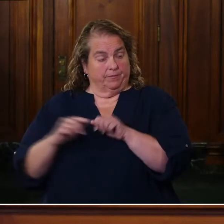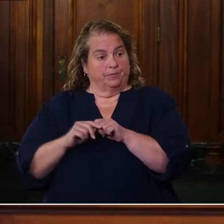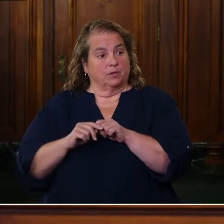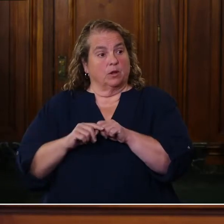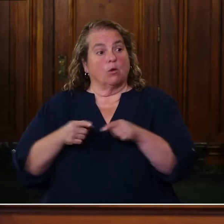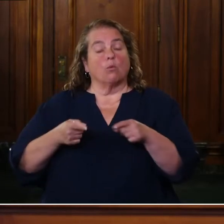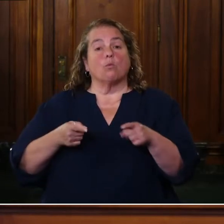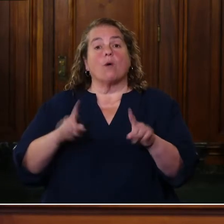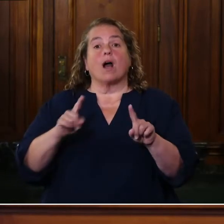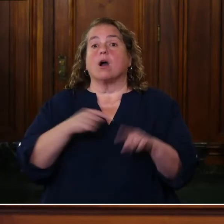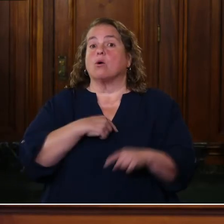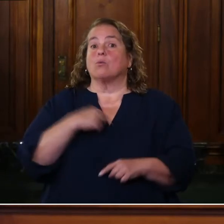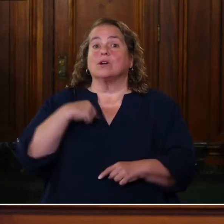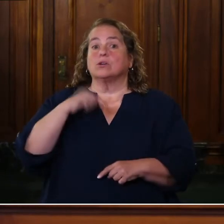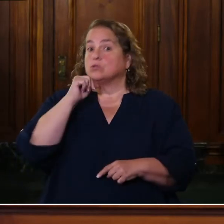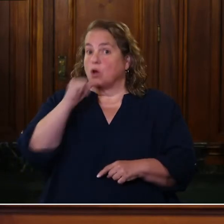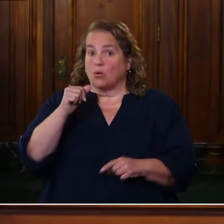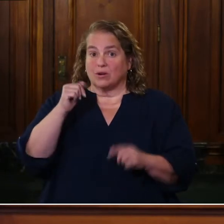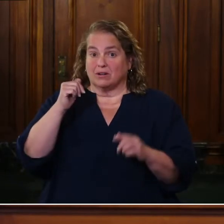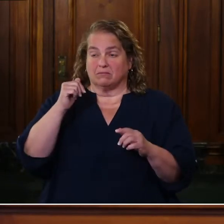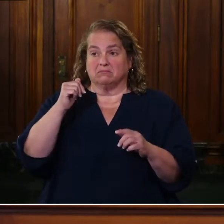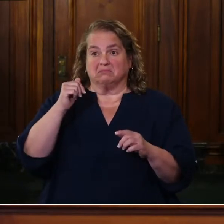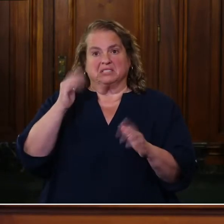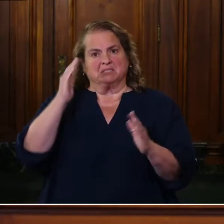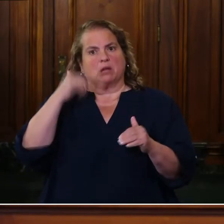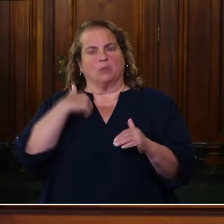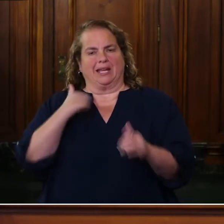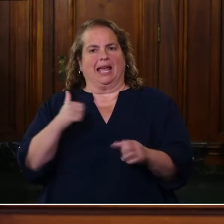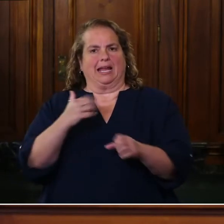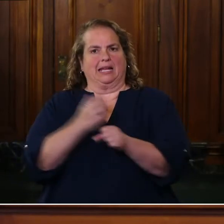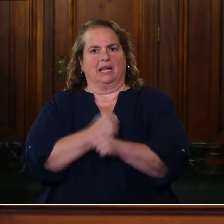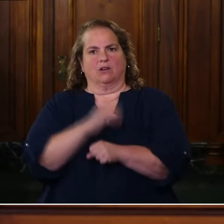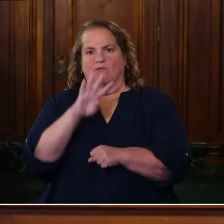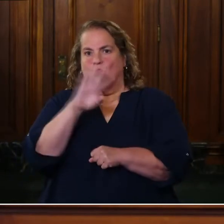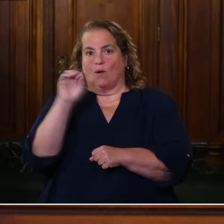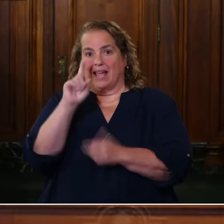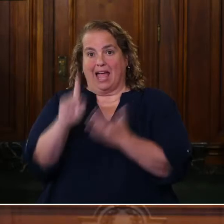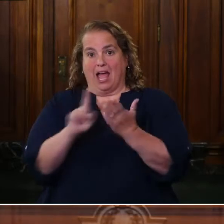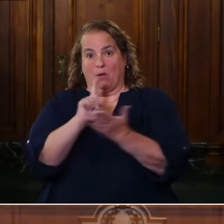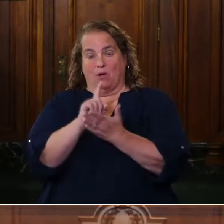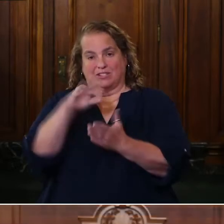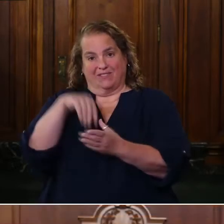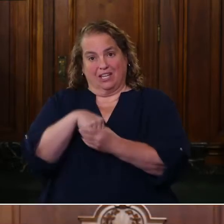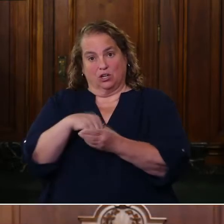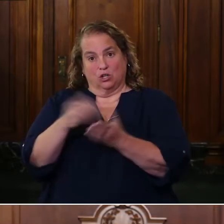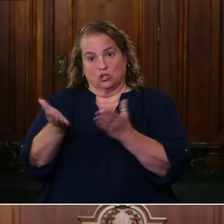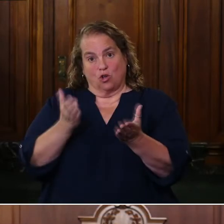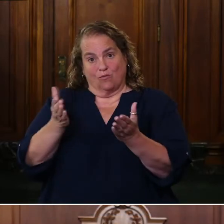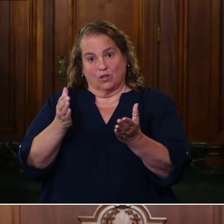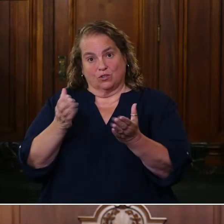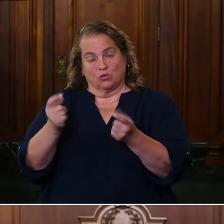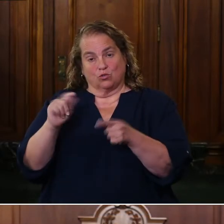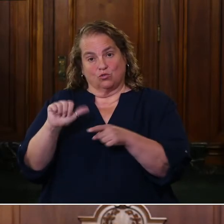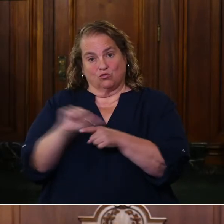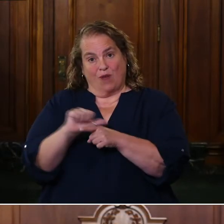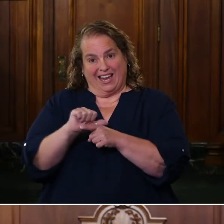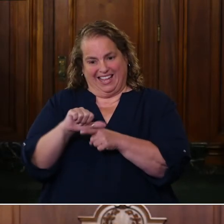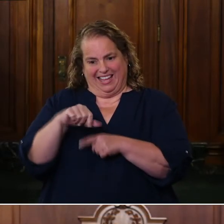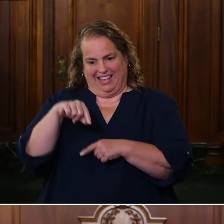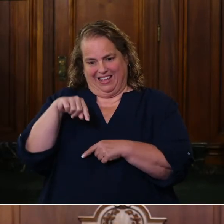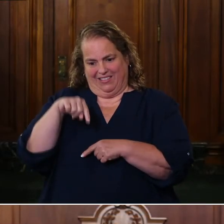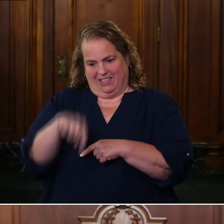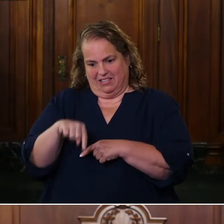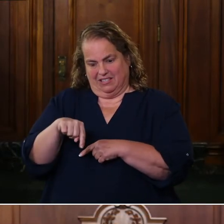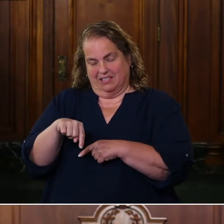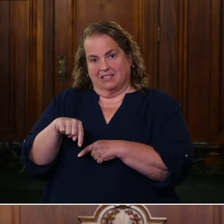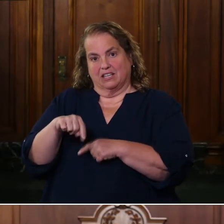While we don't expect that we'll be able to get 40 hours of in-service training for all of our offices this calendar year, we are committed to